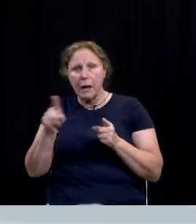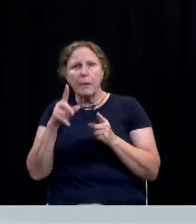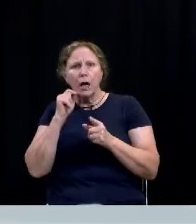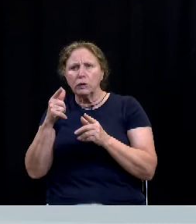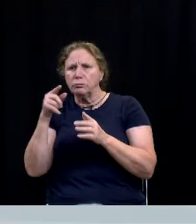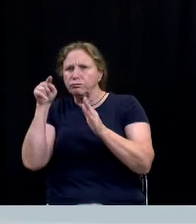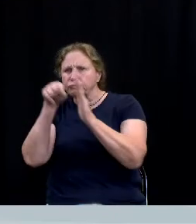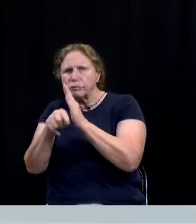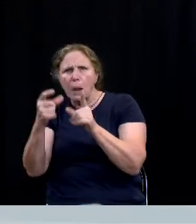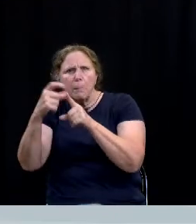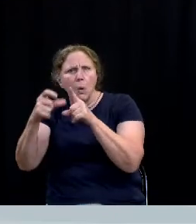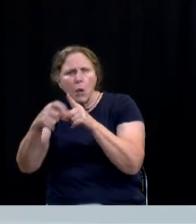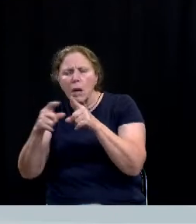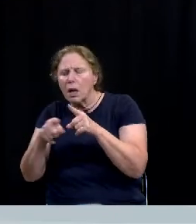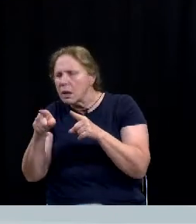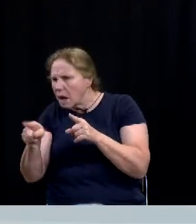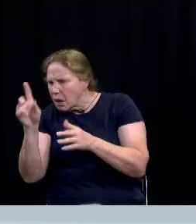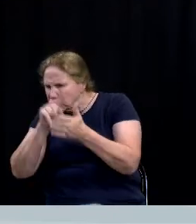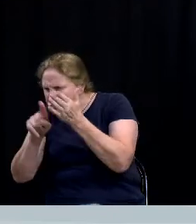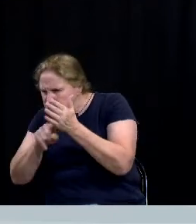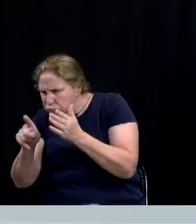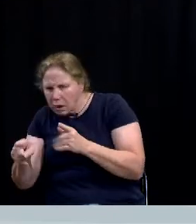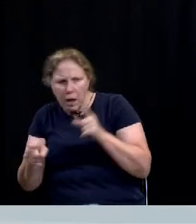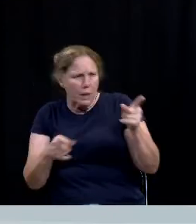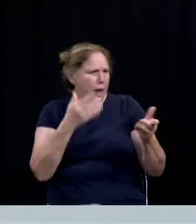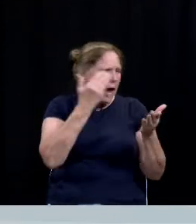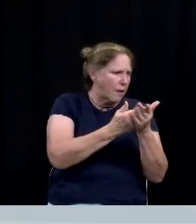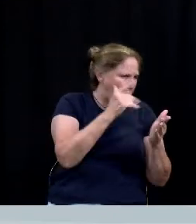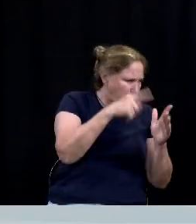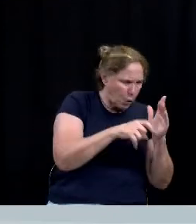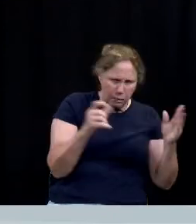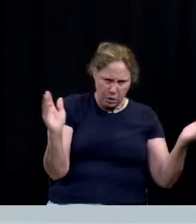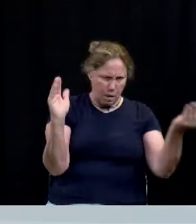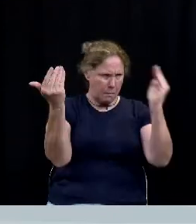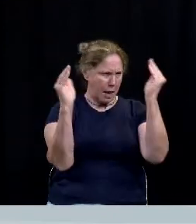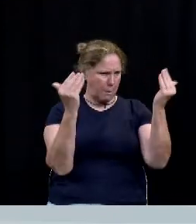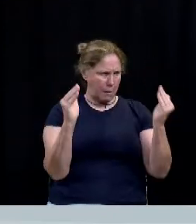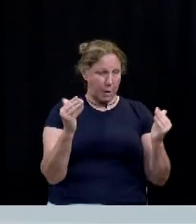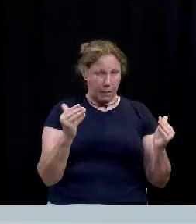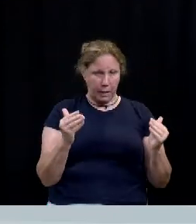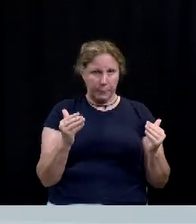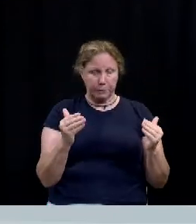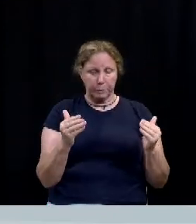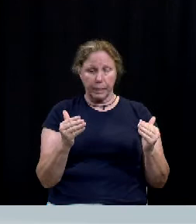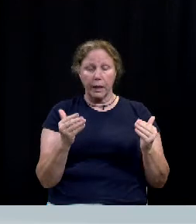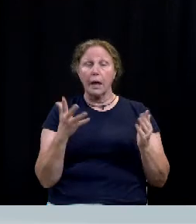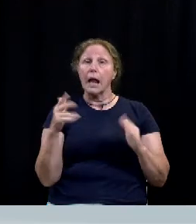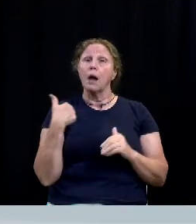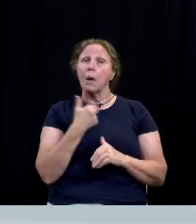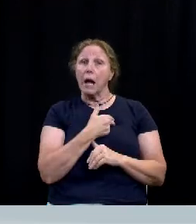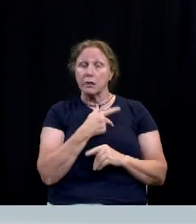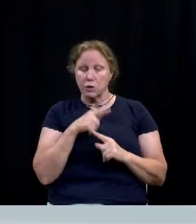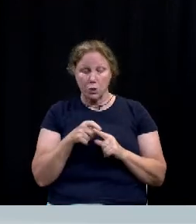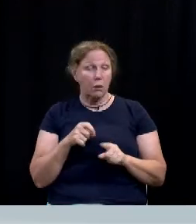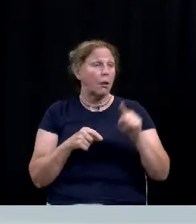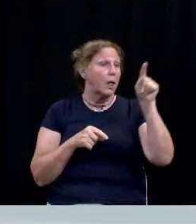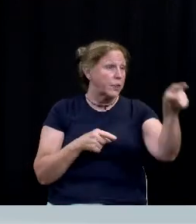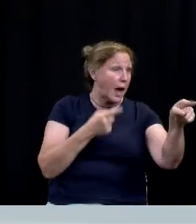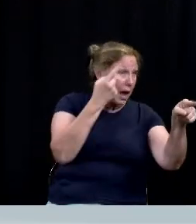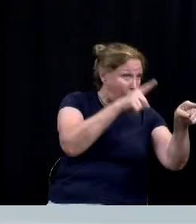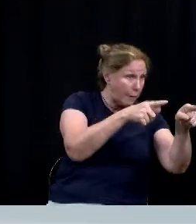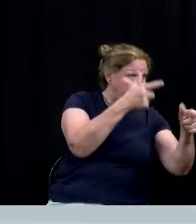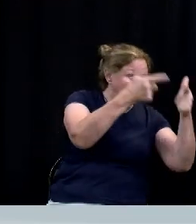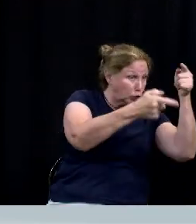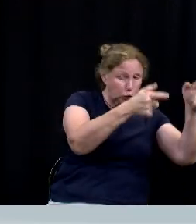identify possible matches to evidence from other crime scenes allow allowing us to connect separate shooting